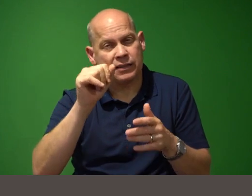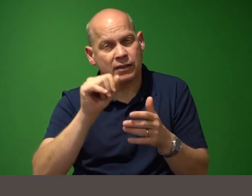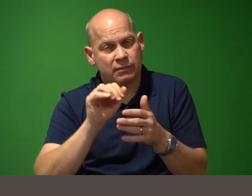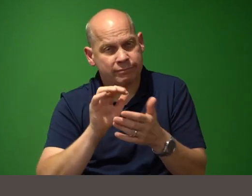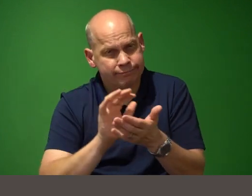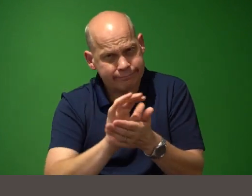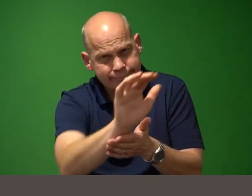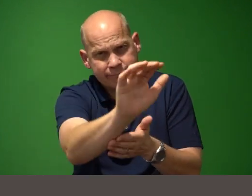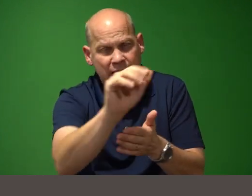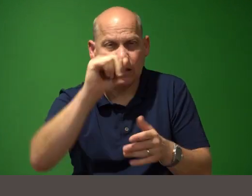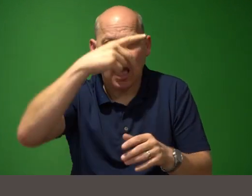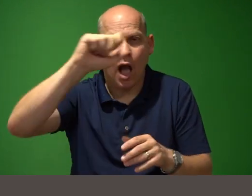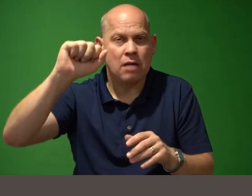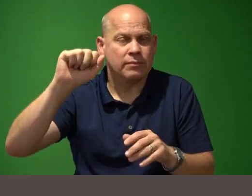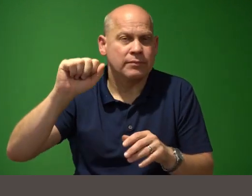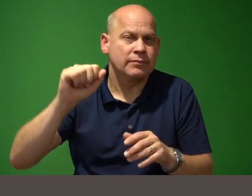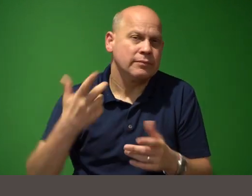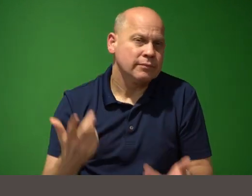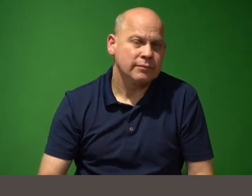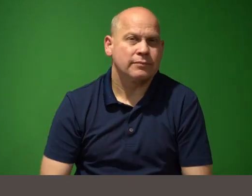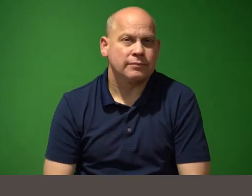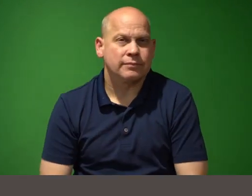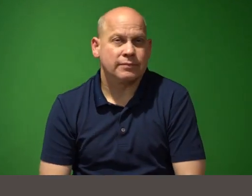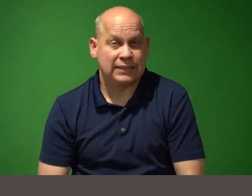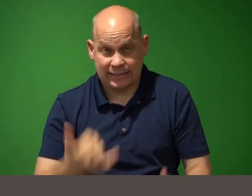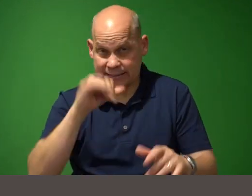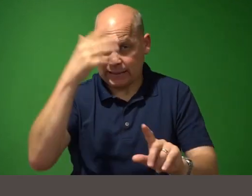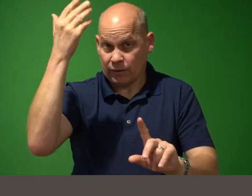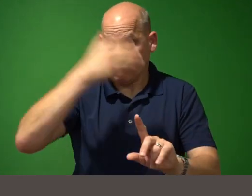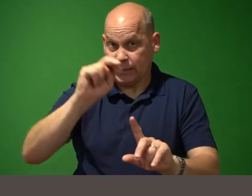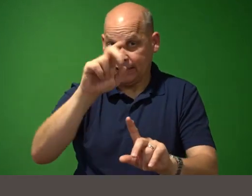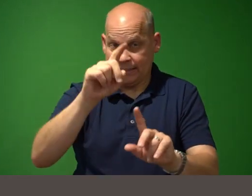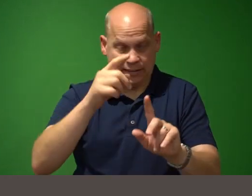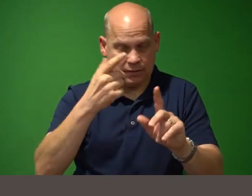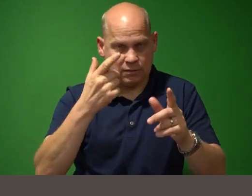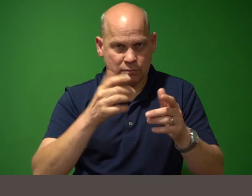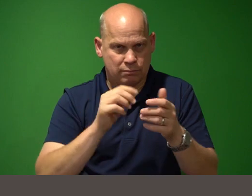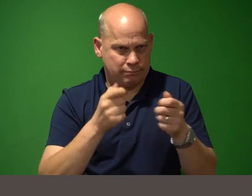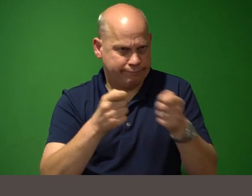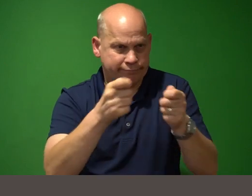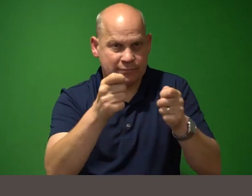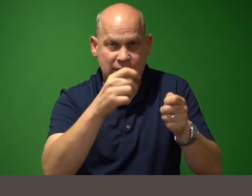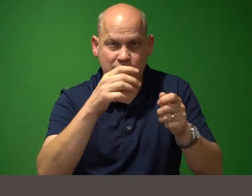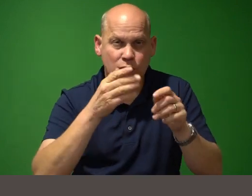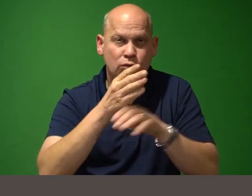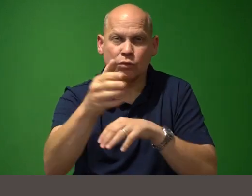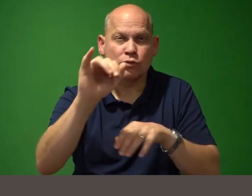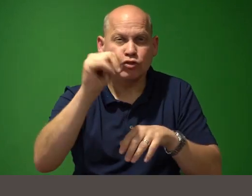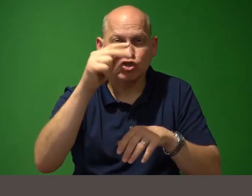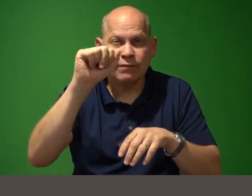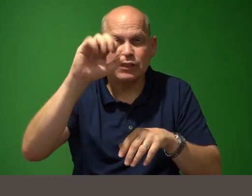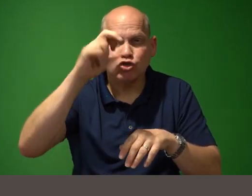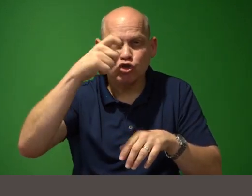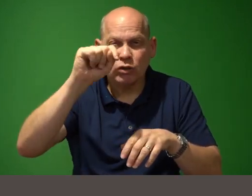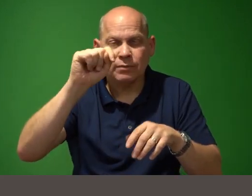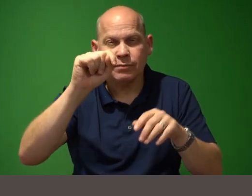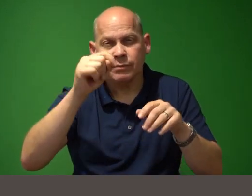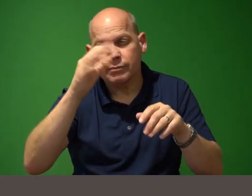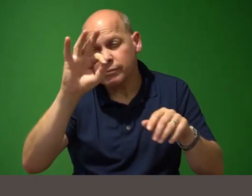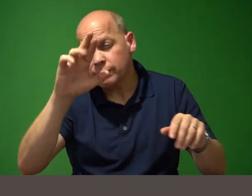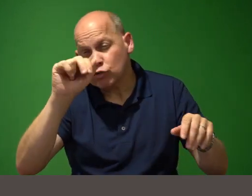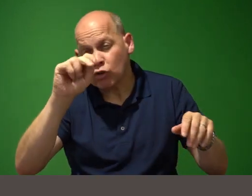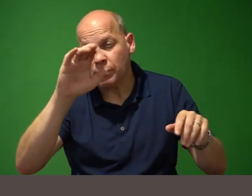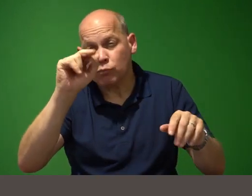uh front end driven application through a javascript framework and having say a python back